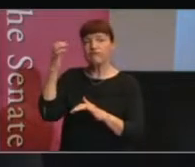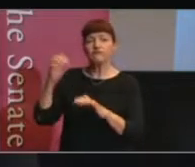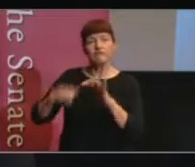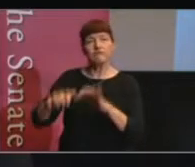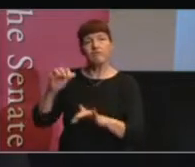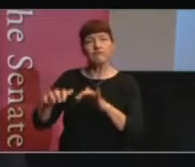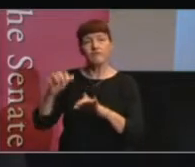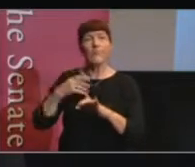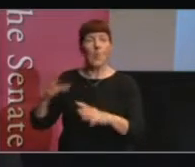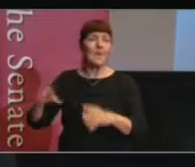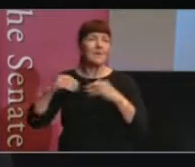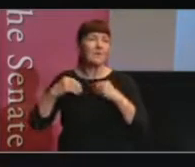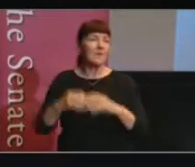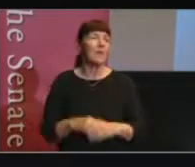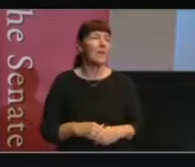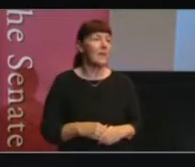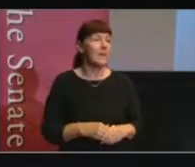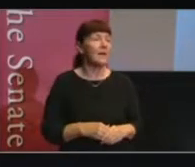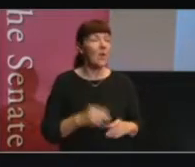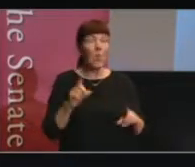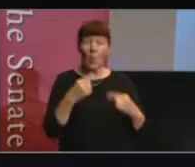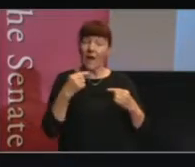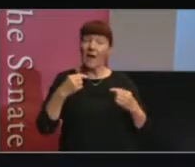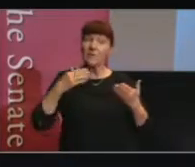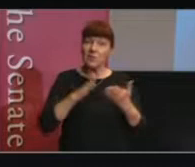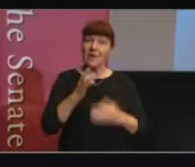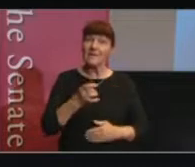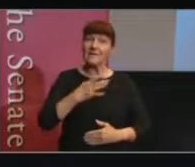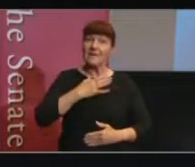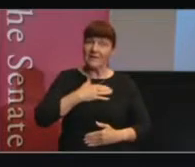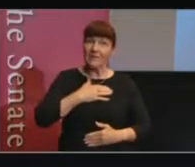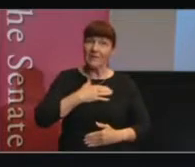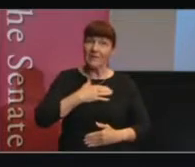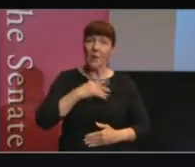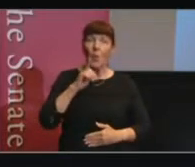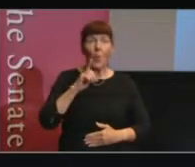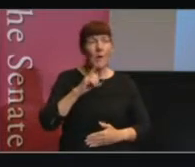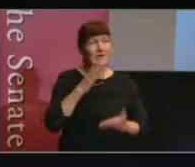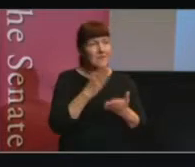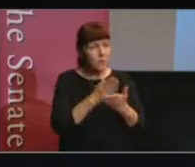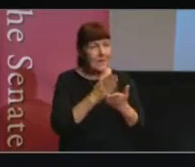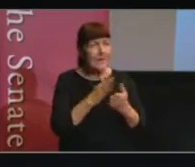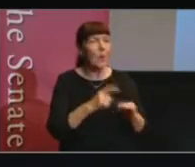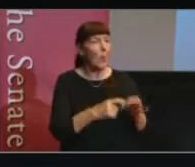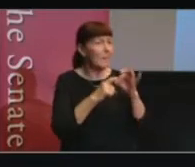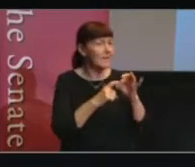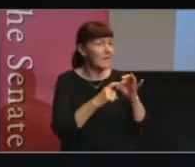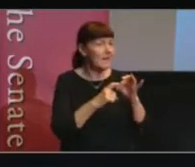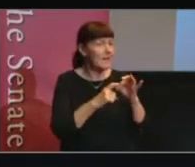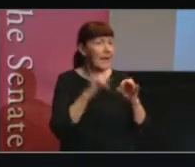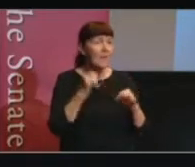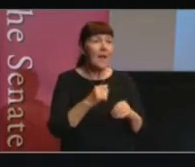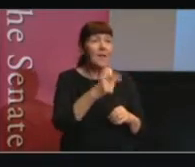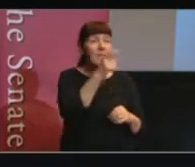more acceptable. So we have to challenge ourselves to think about what counts as quality. And perhaps the person who does a